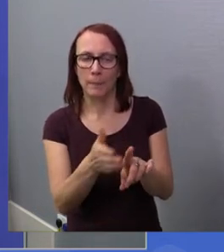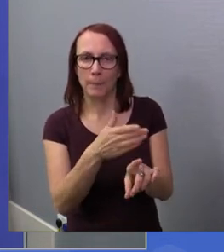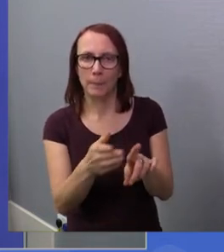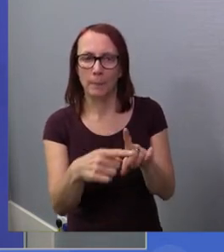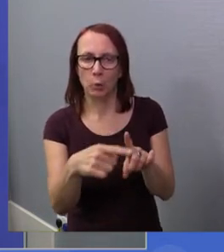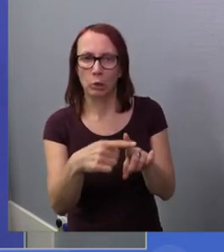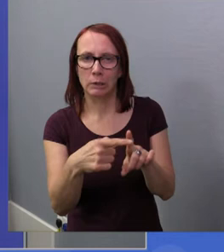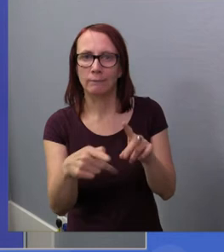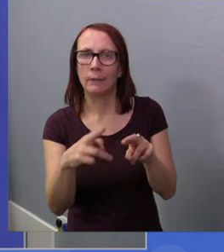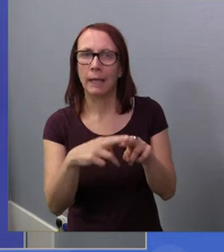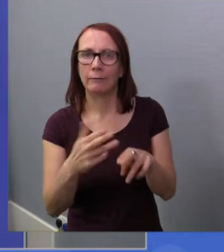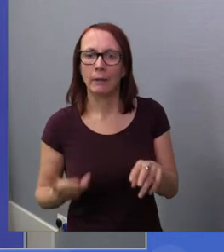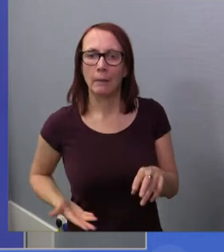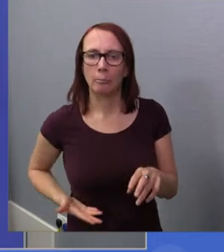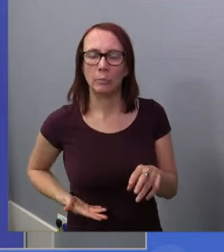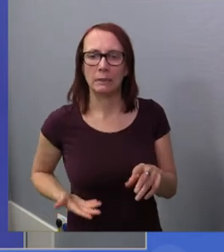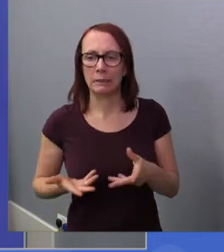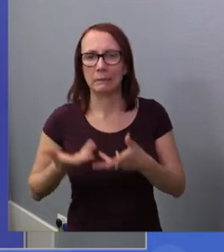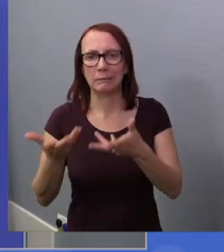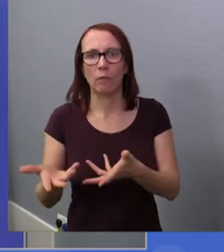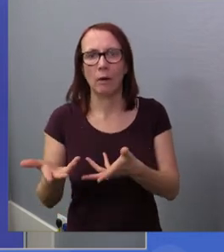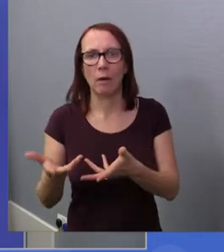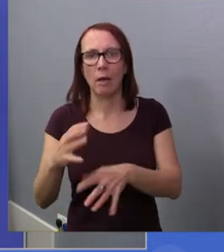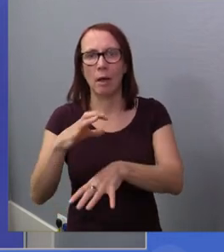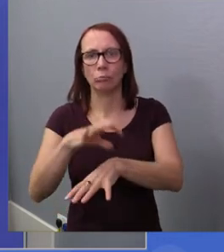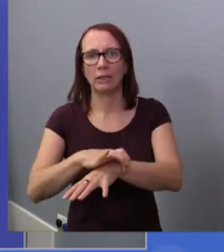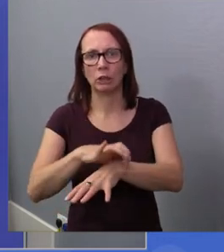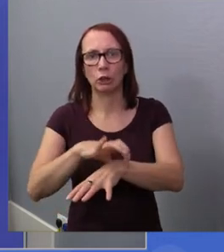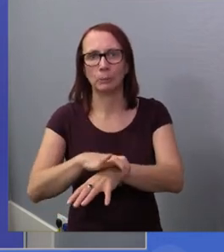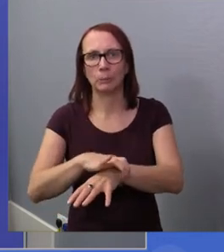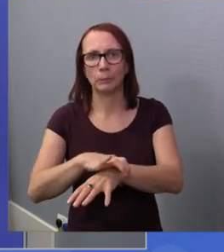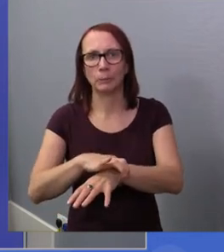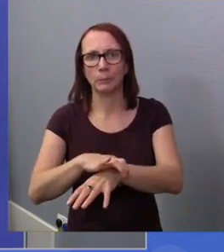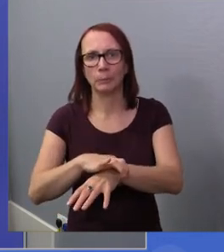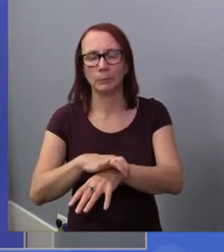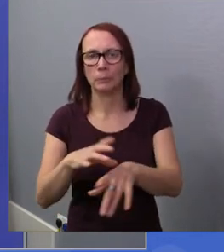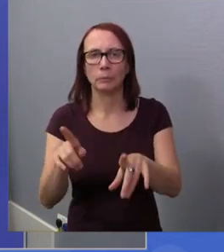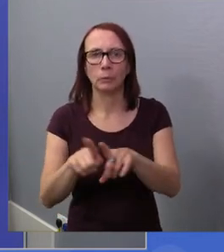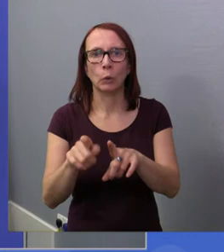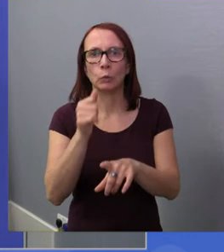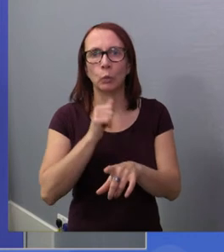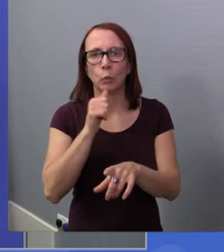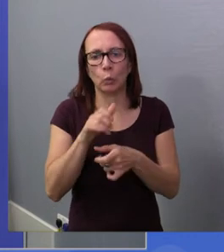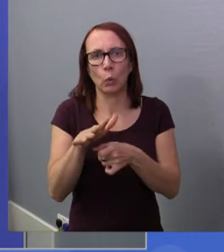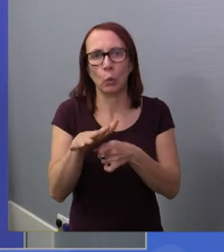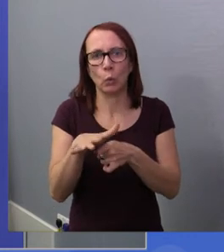businesses that supply apprenticeships and also use locally